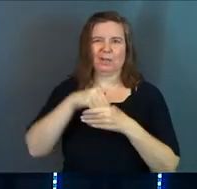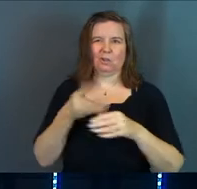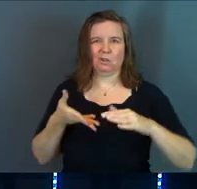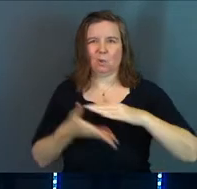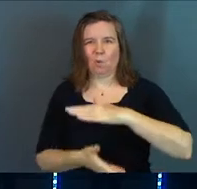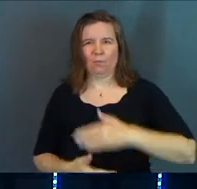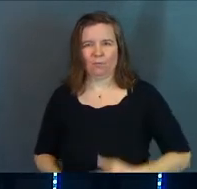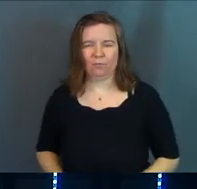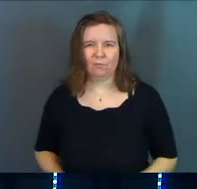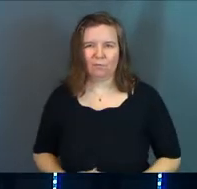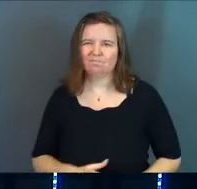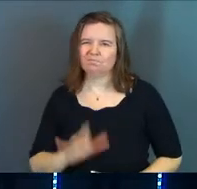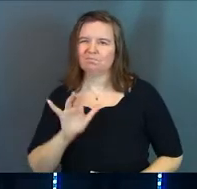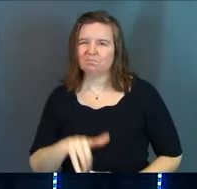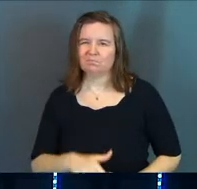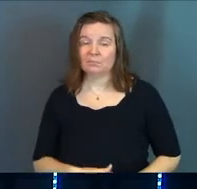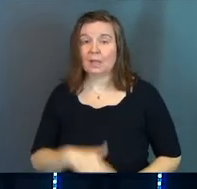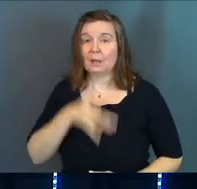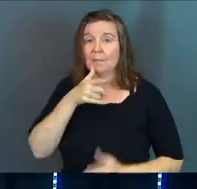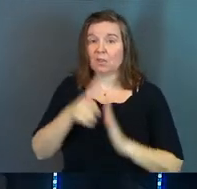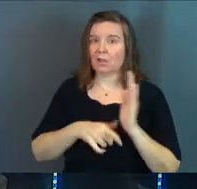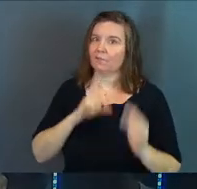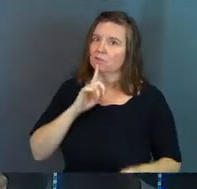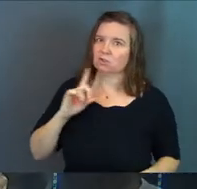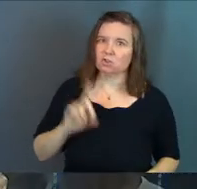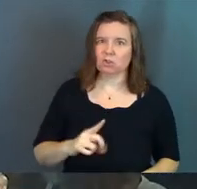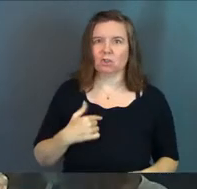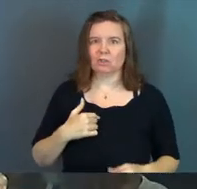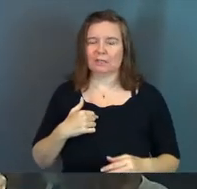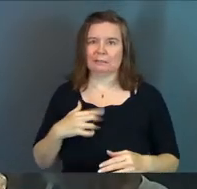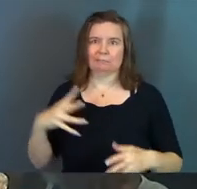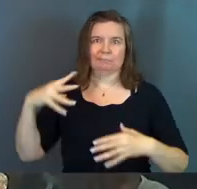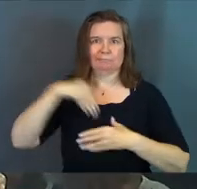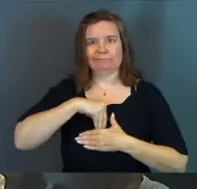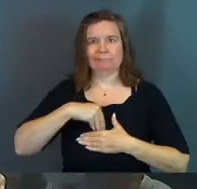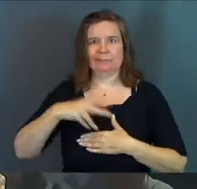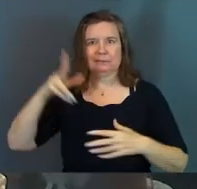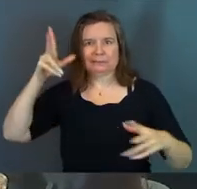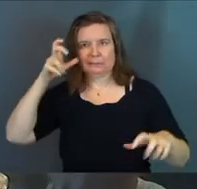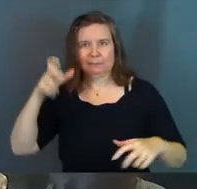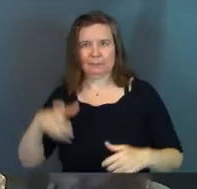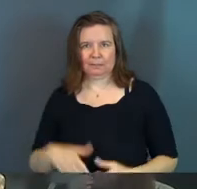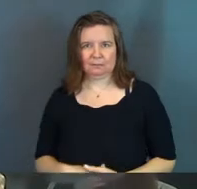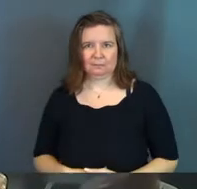stove. Mother-in-law for sure is possessed by a demon,